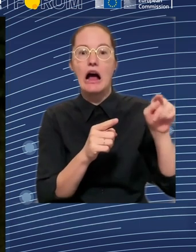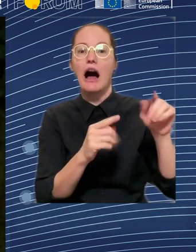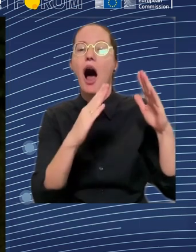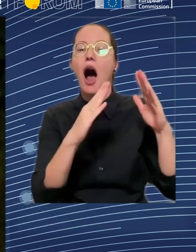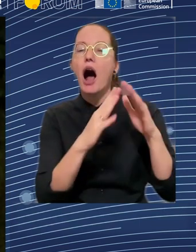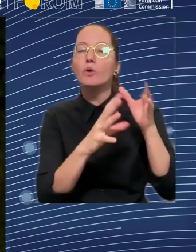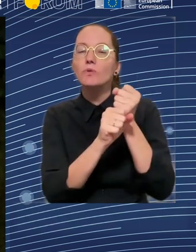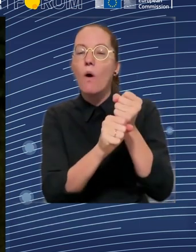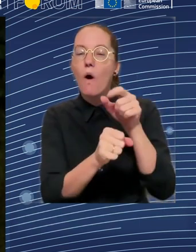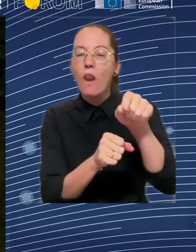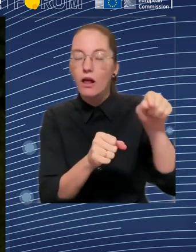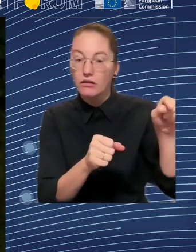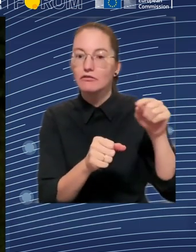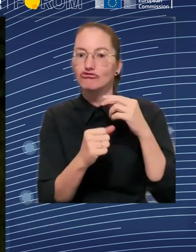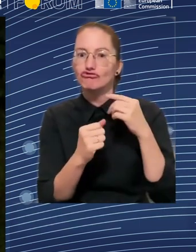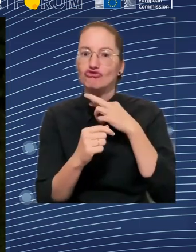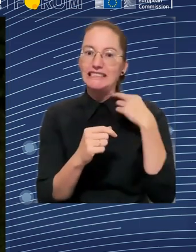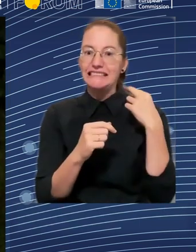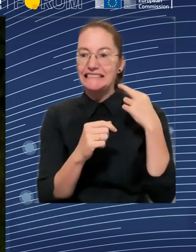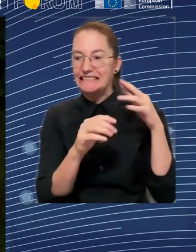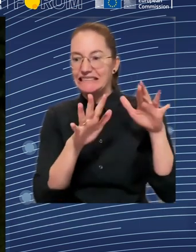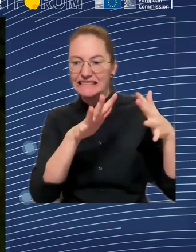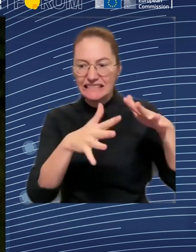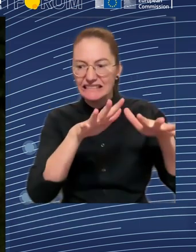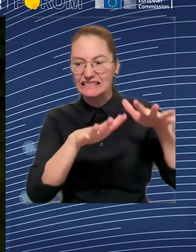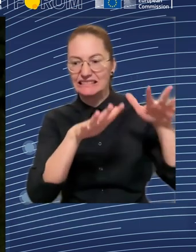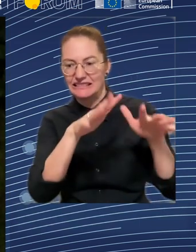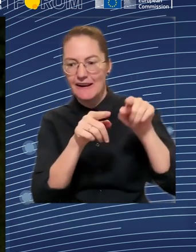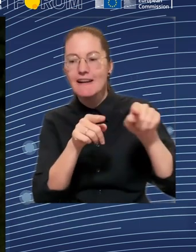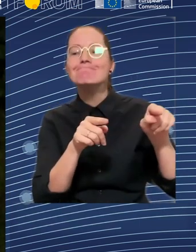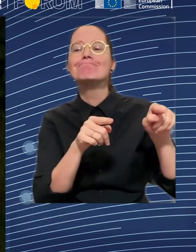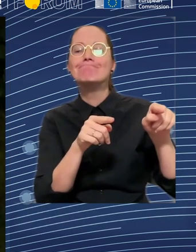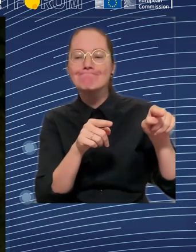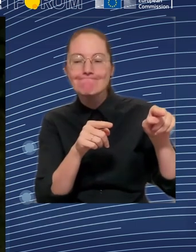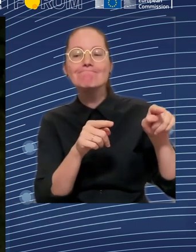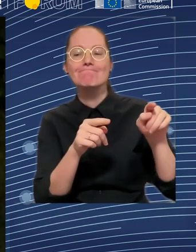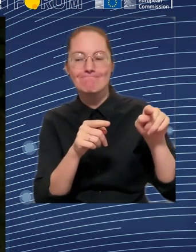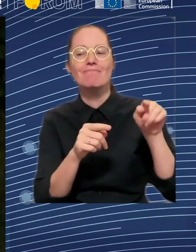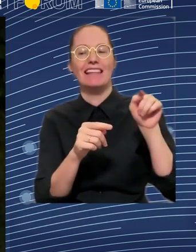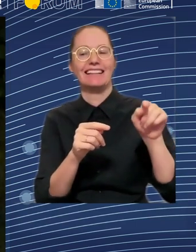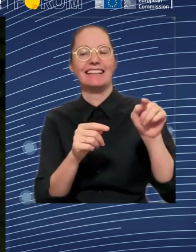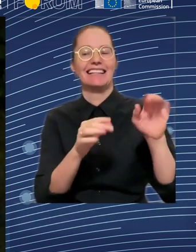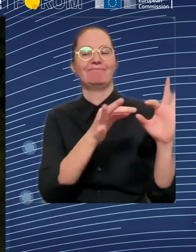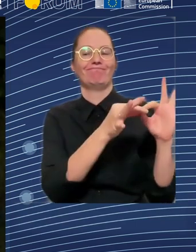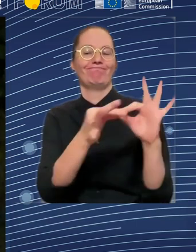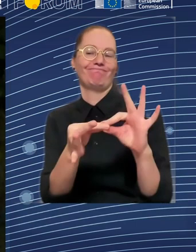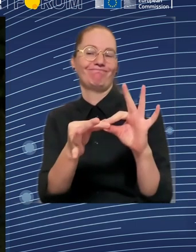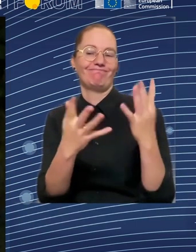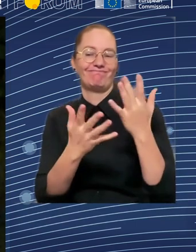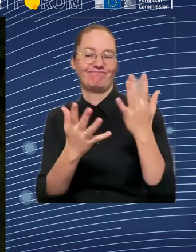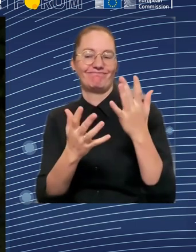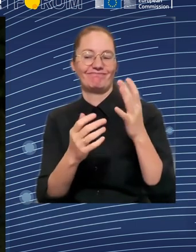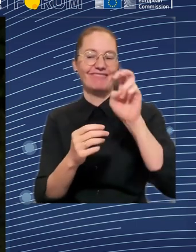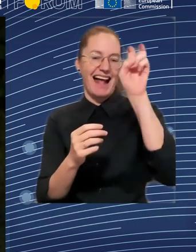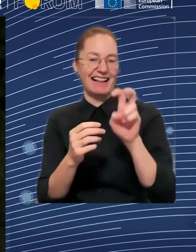intervention to basically extinguish temporary fires, which I think will divert attention for the more long-term